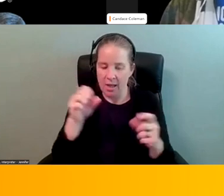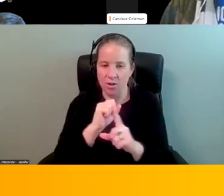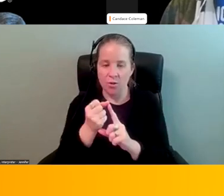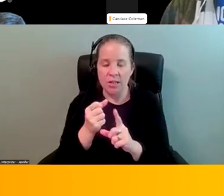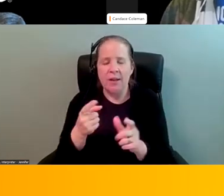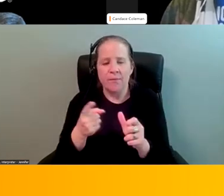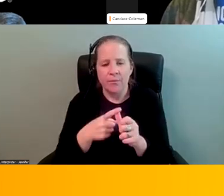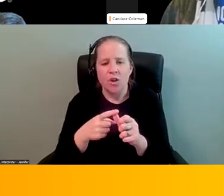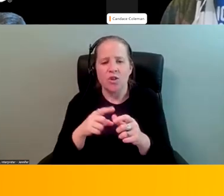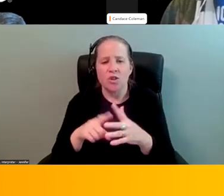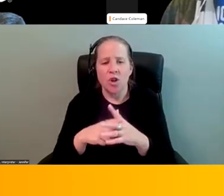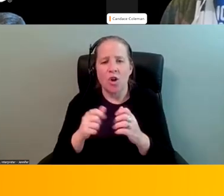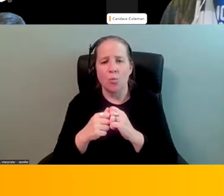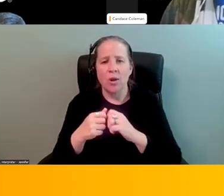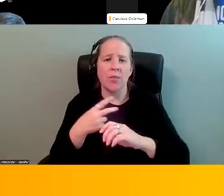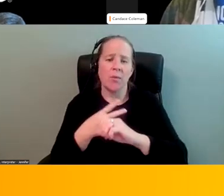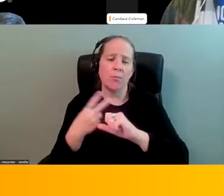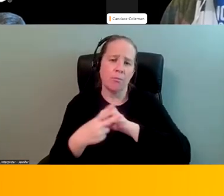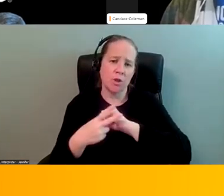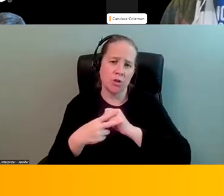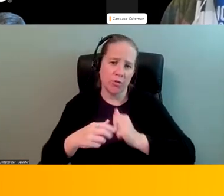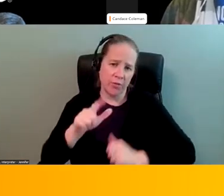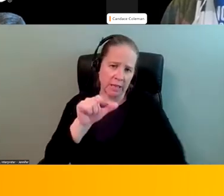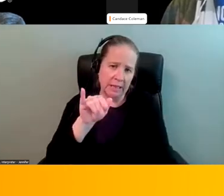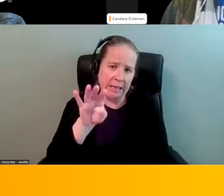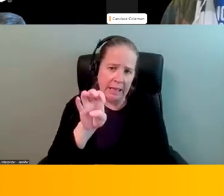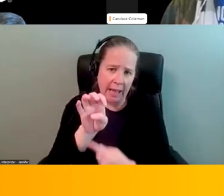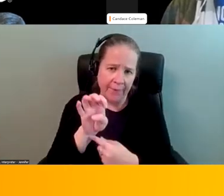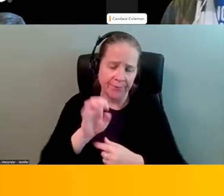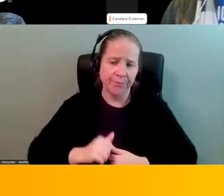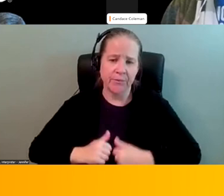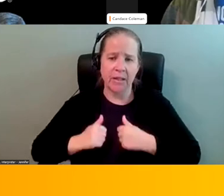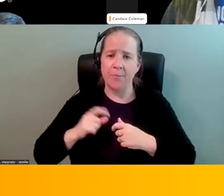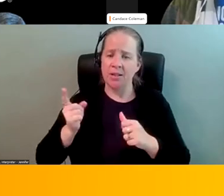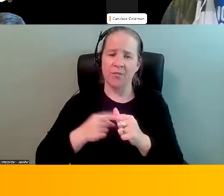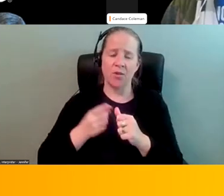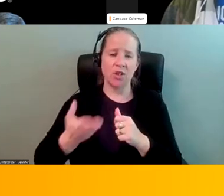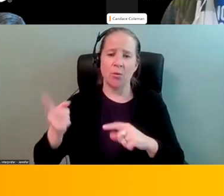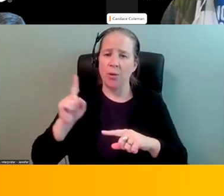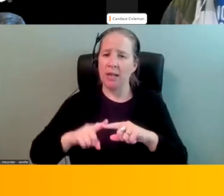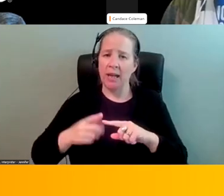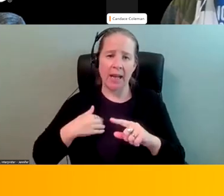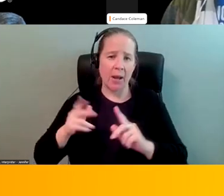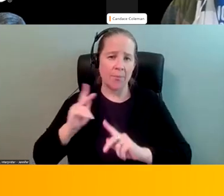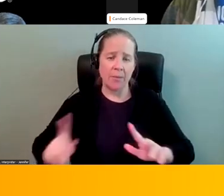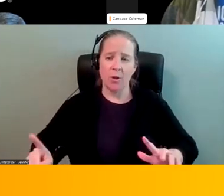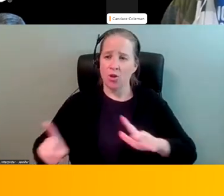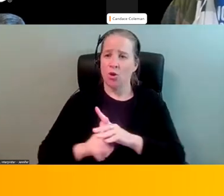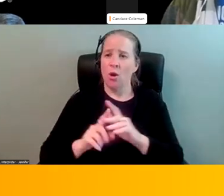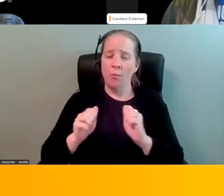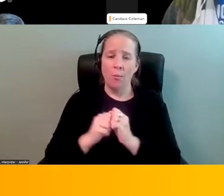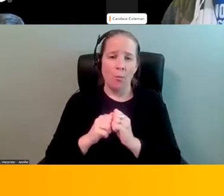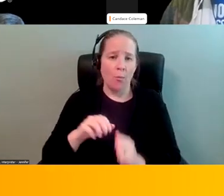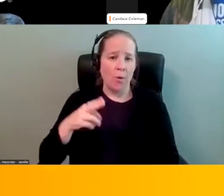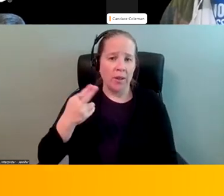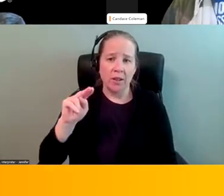people come out of these situations alive that would be my my first thing we cannot have people showing up with deadly weapons to a